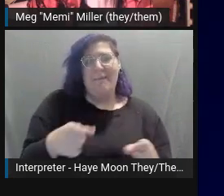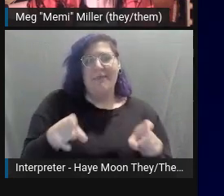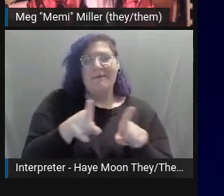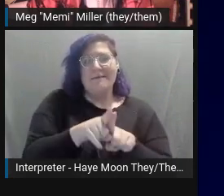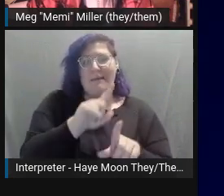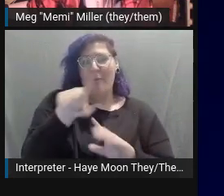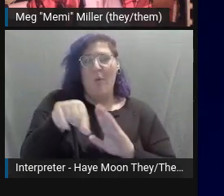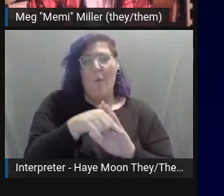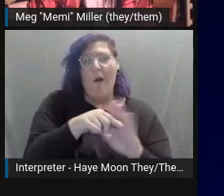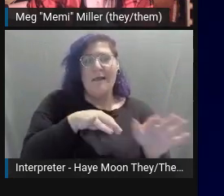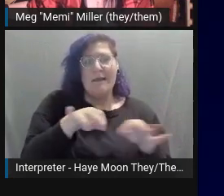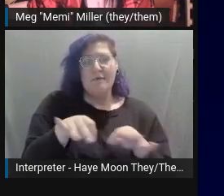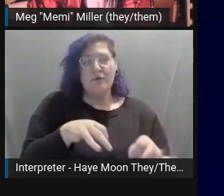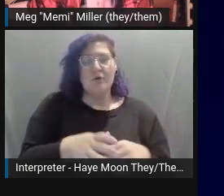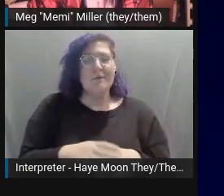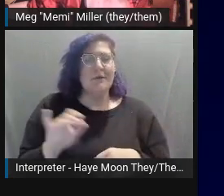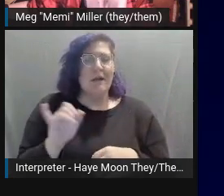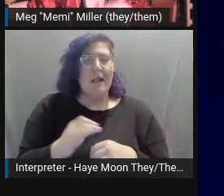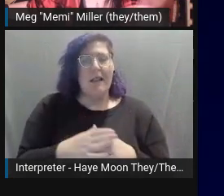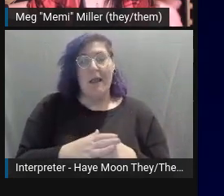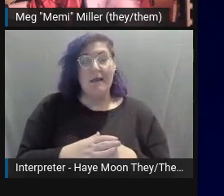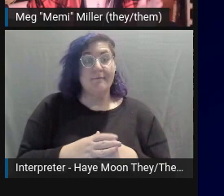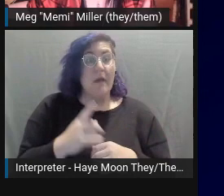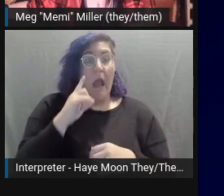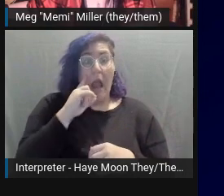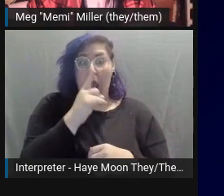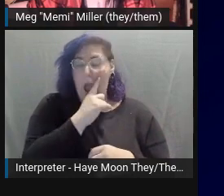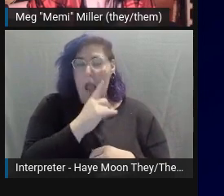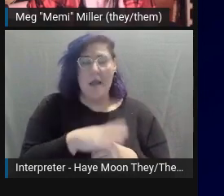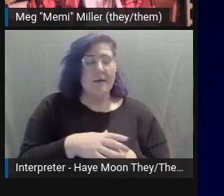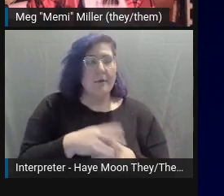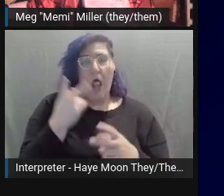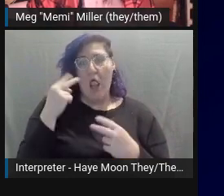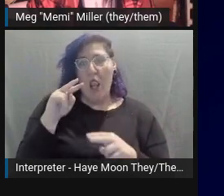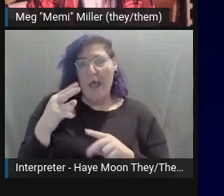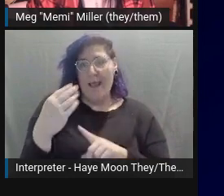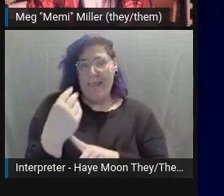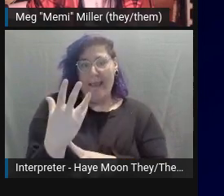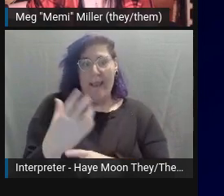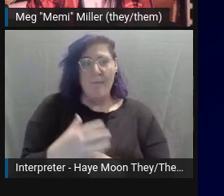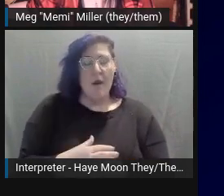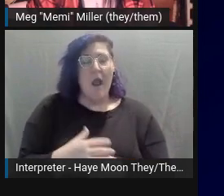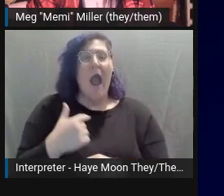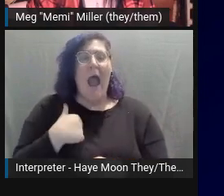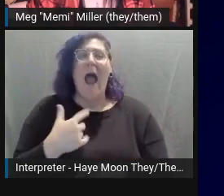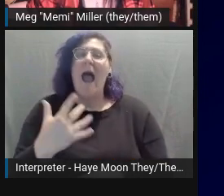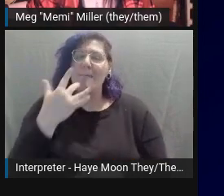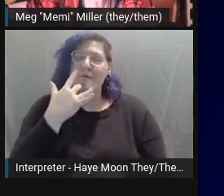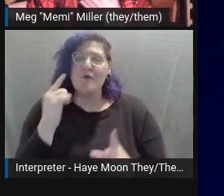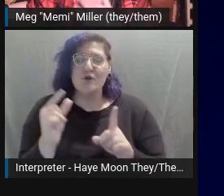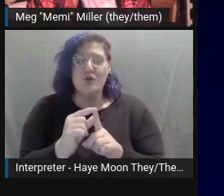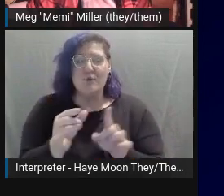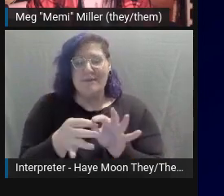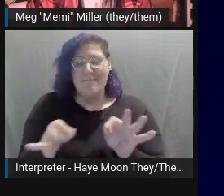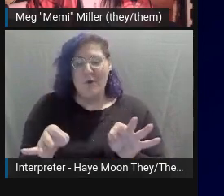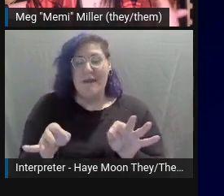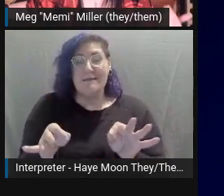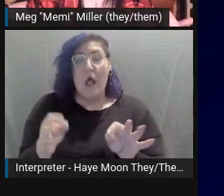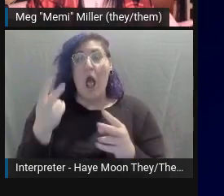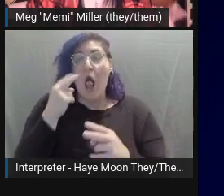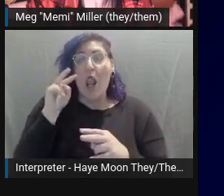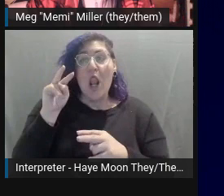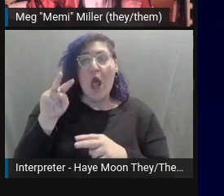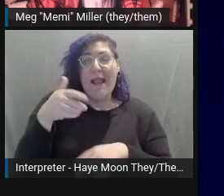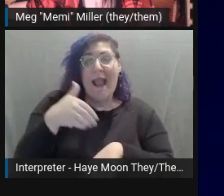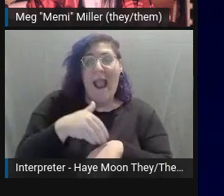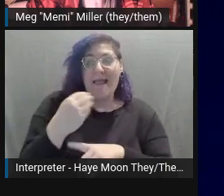I like adding things like looking directly at the camera slash fourth wall because I feel like it sets a mood. People looking up in